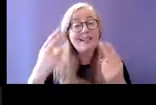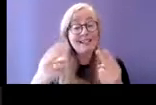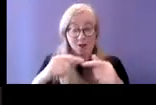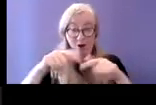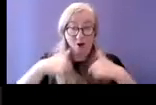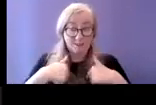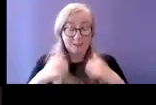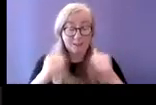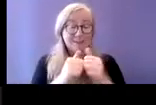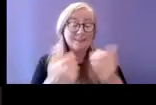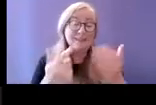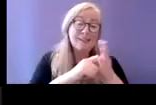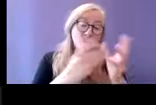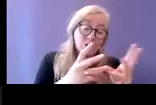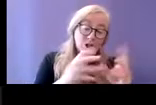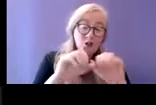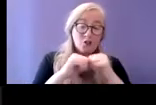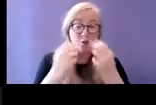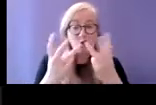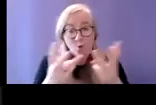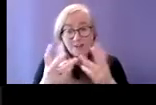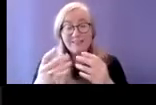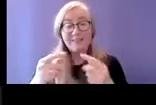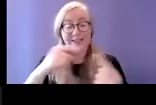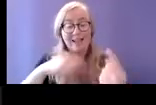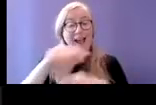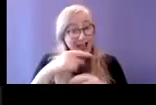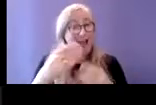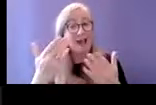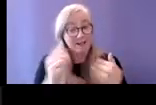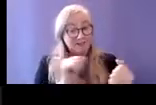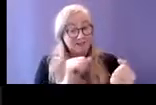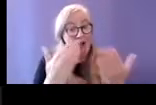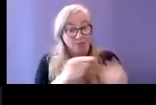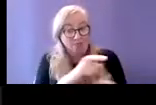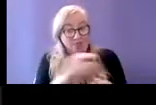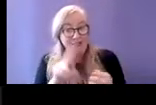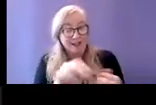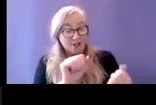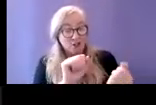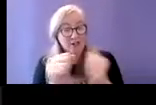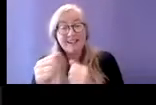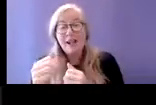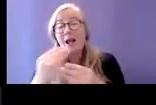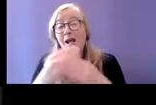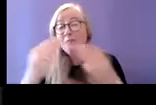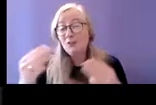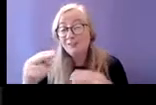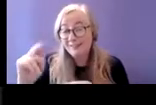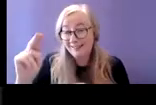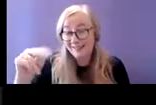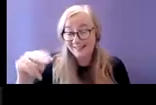to change or interrupted as far as possible and that amenities are not subject to closure